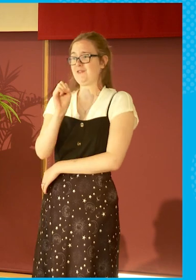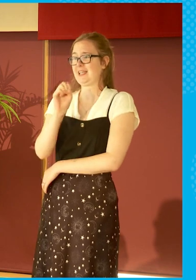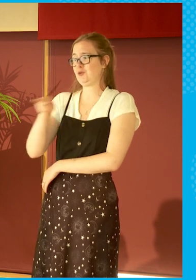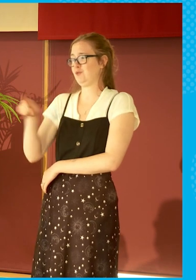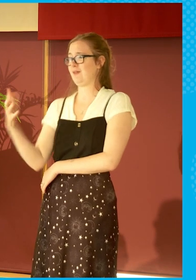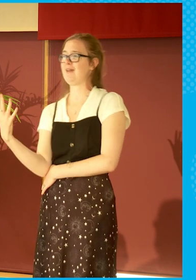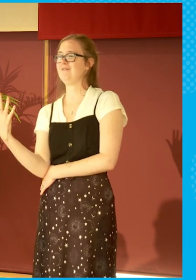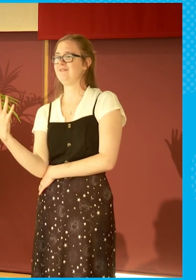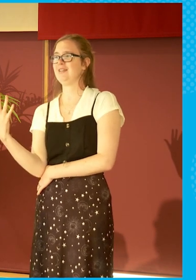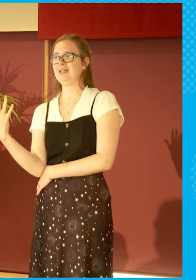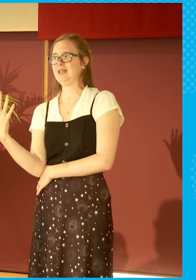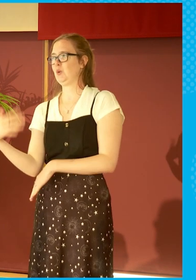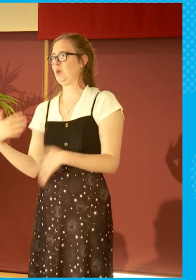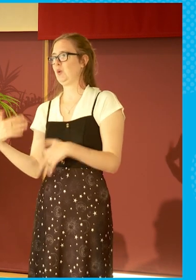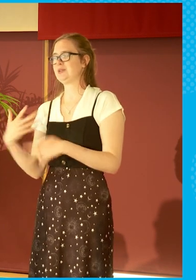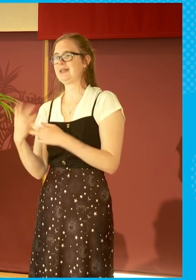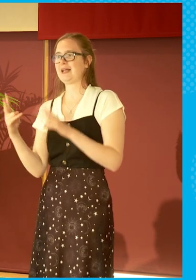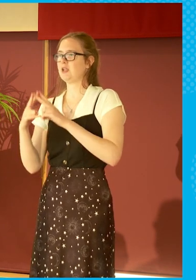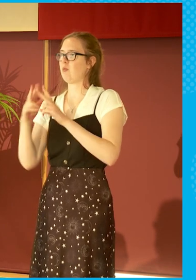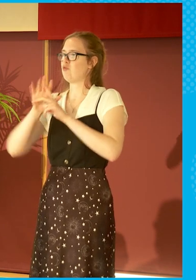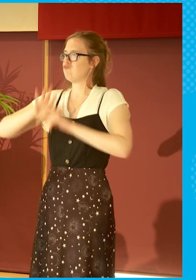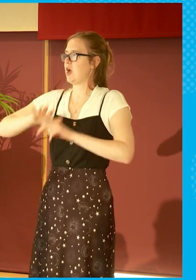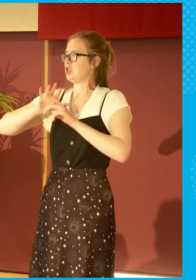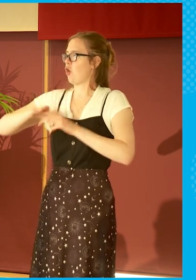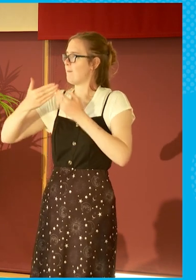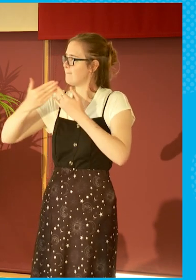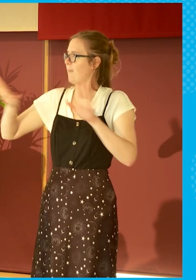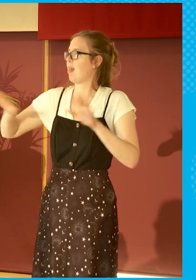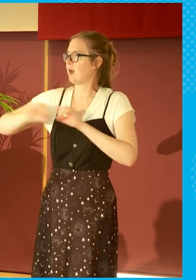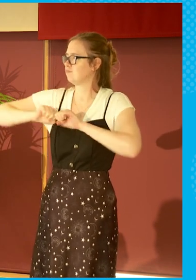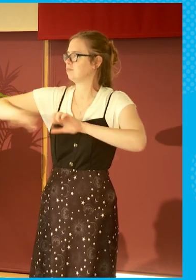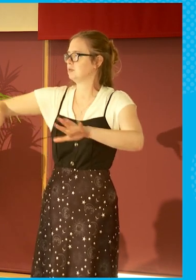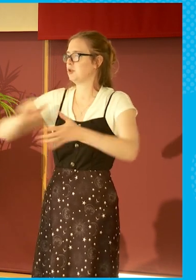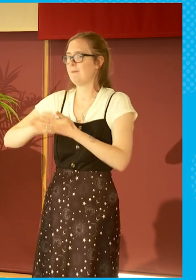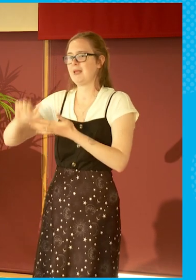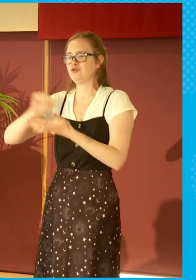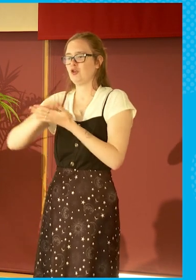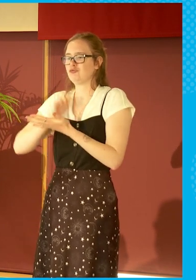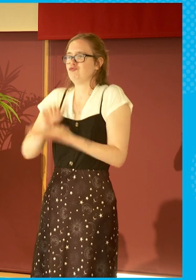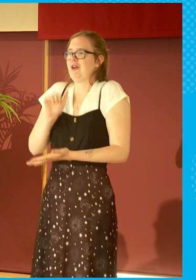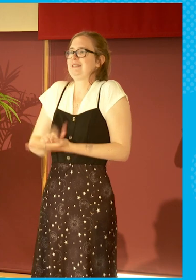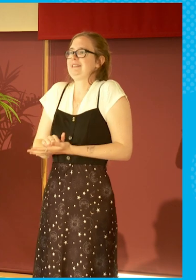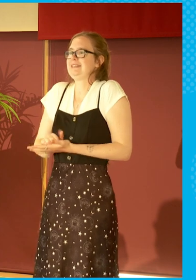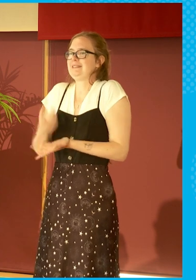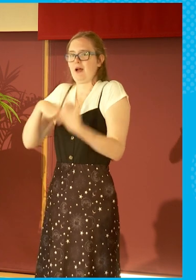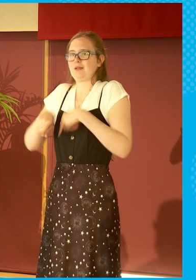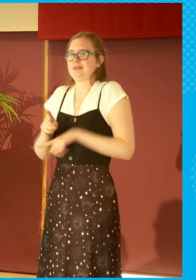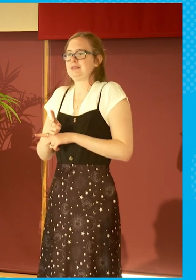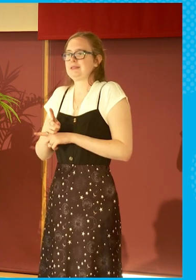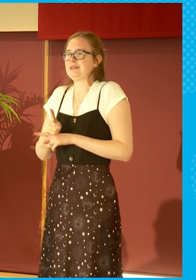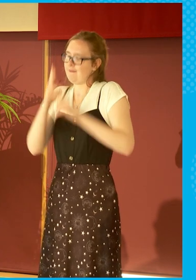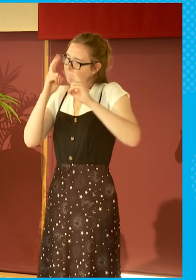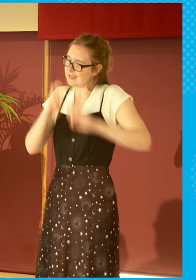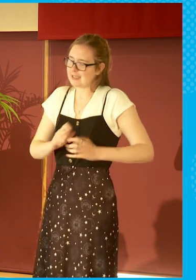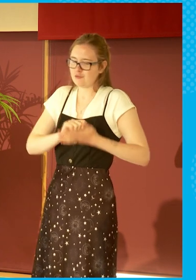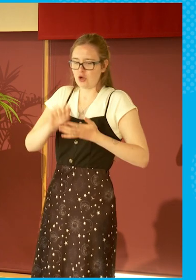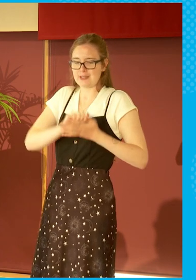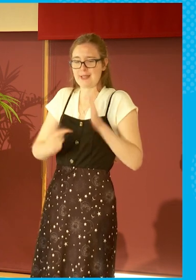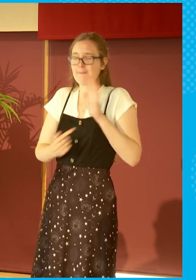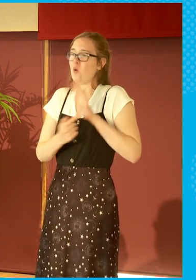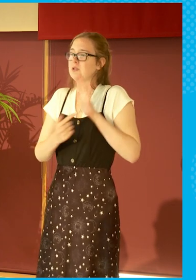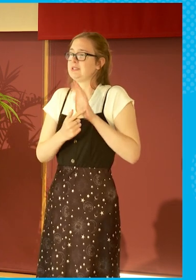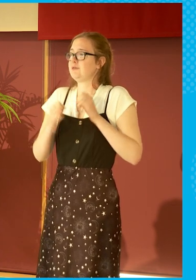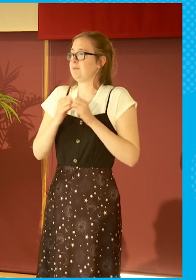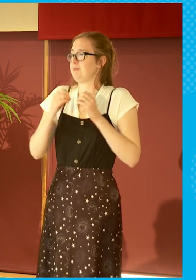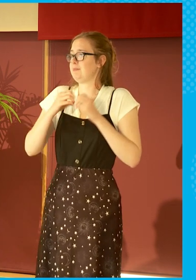almost a sort of double pressure, I think, on the public broadcasters to get it right. Investigative journalism is really important to BBC Scotland.